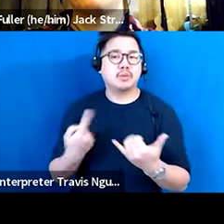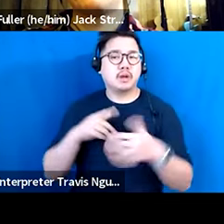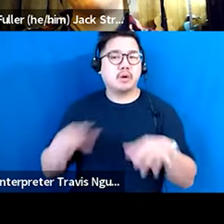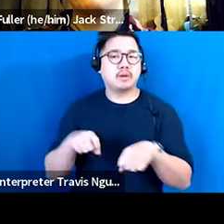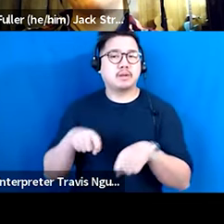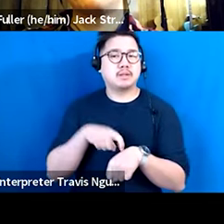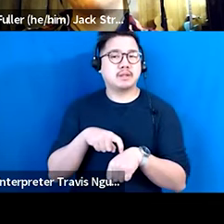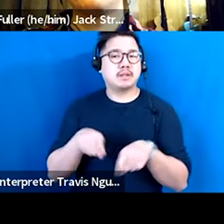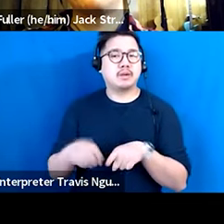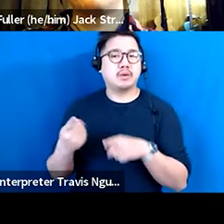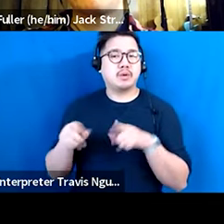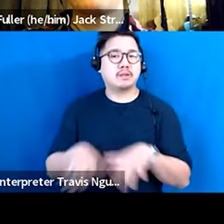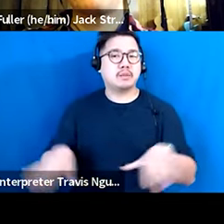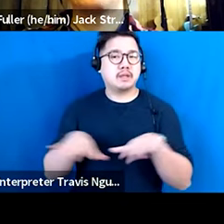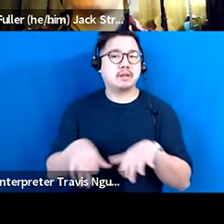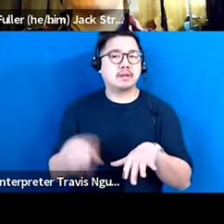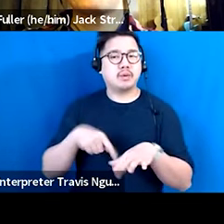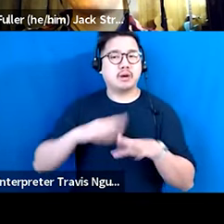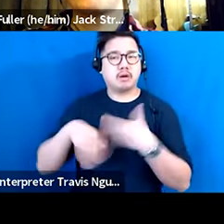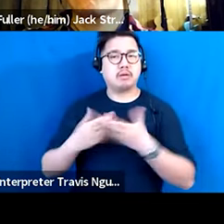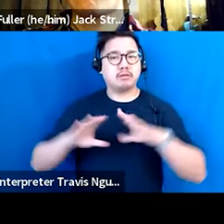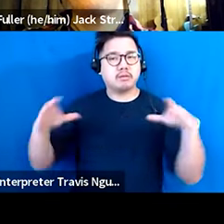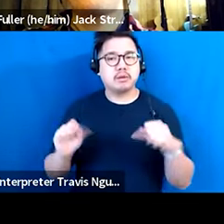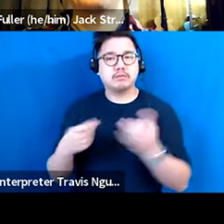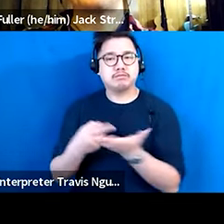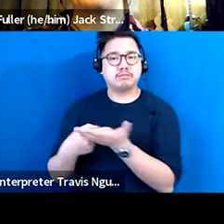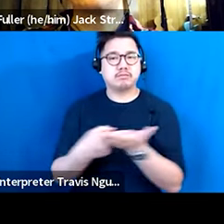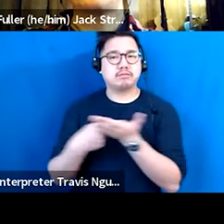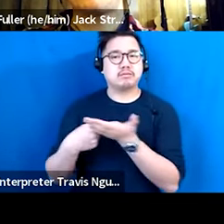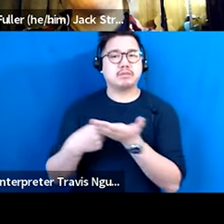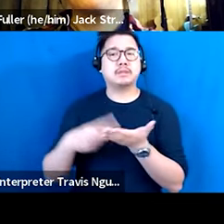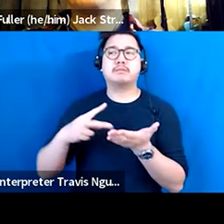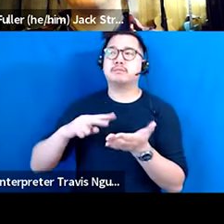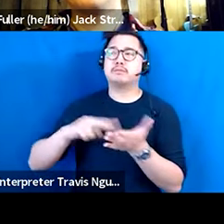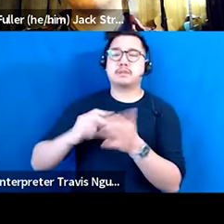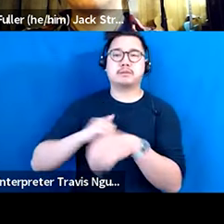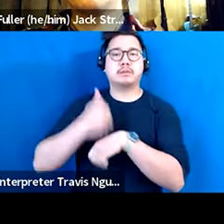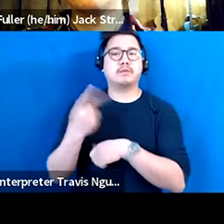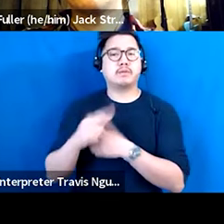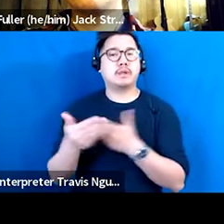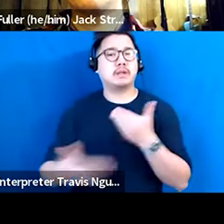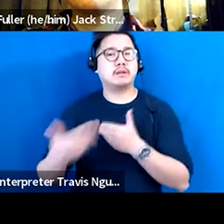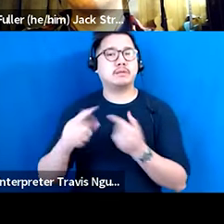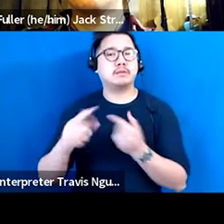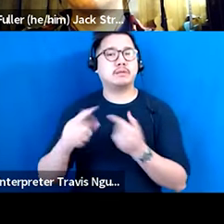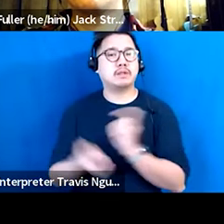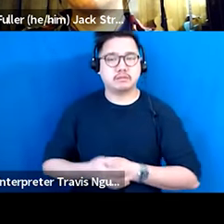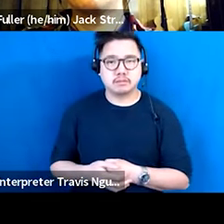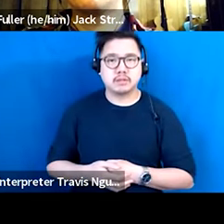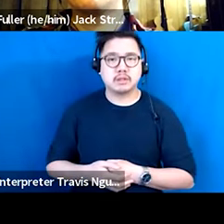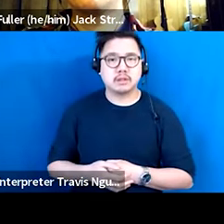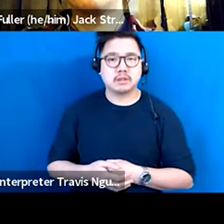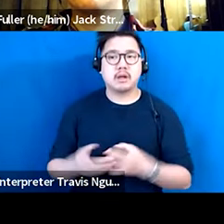space in which we can collectively discuss and define the next steps in the transformation. Building out of the